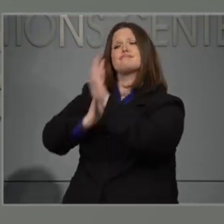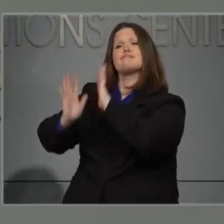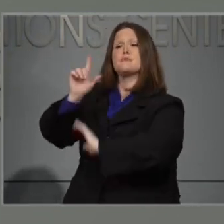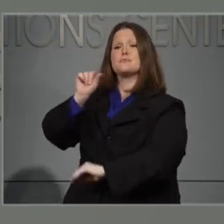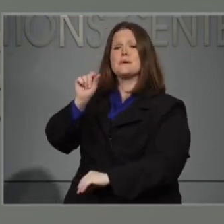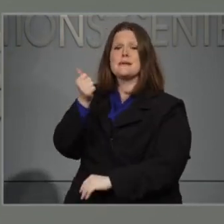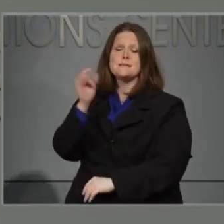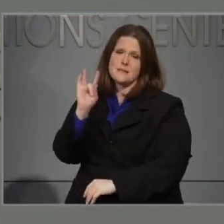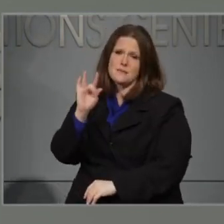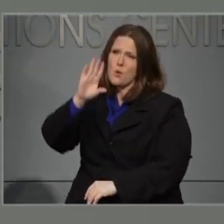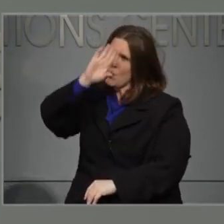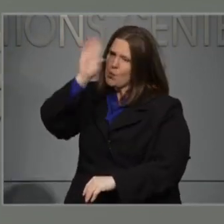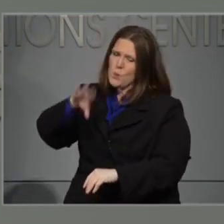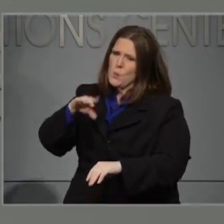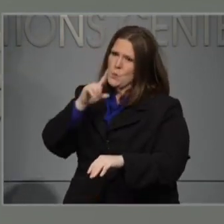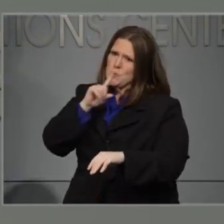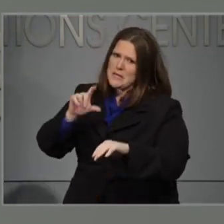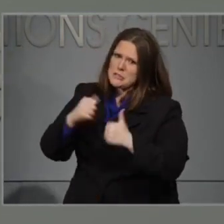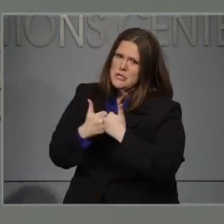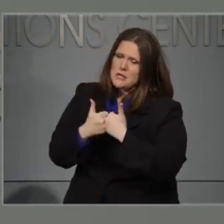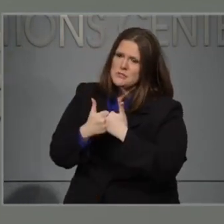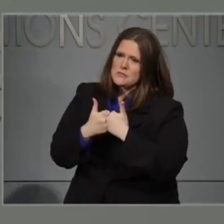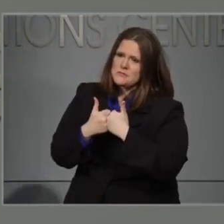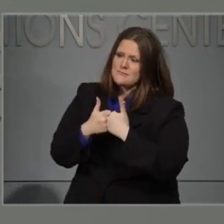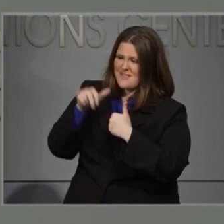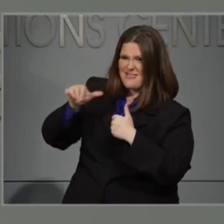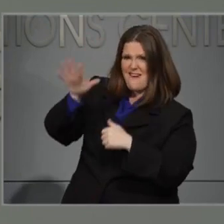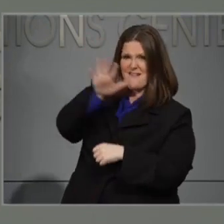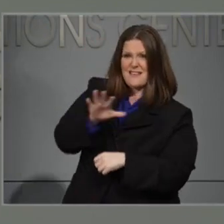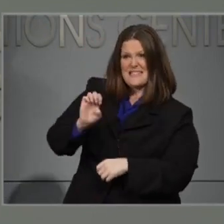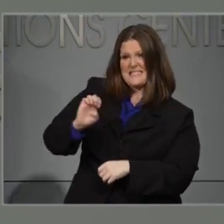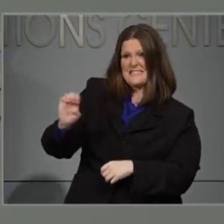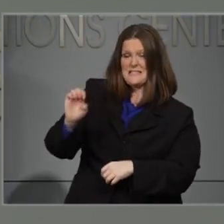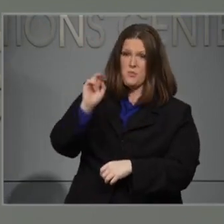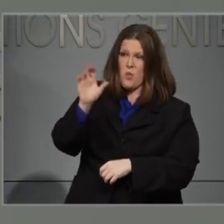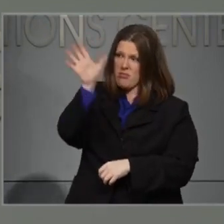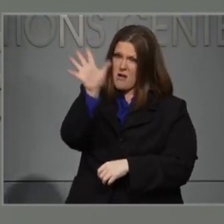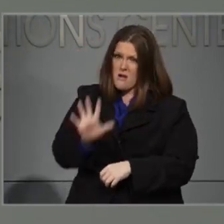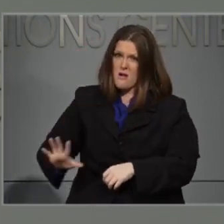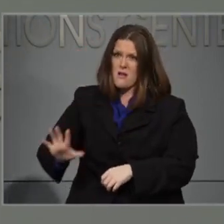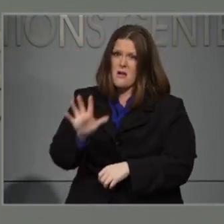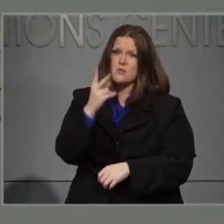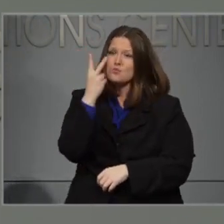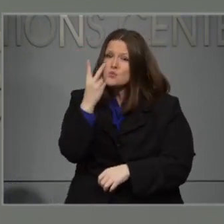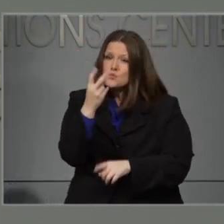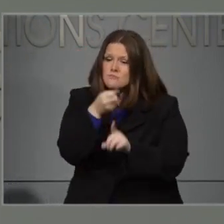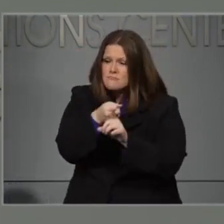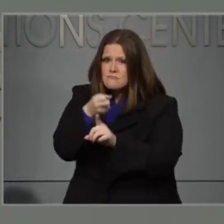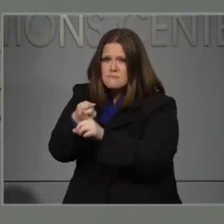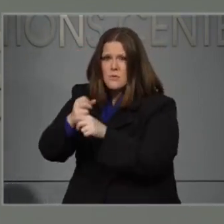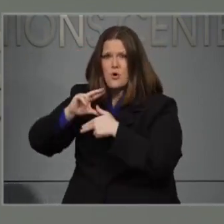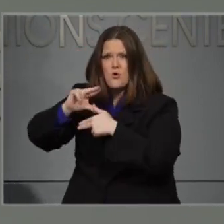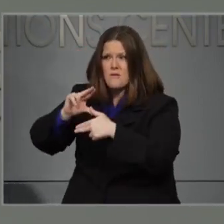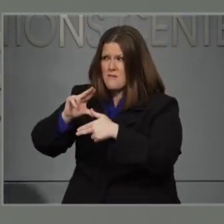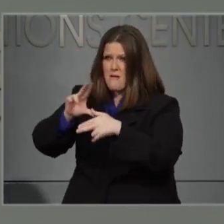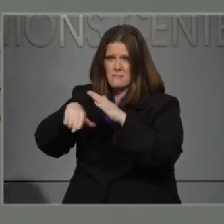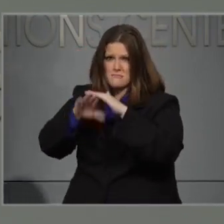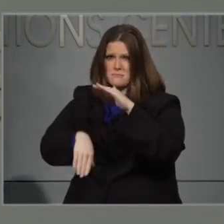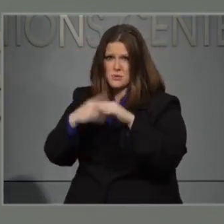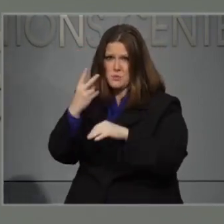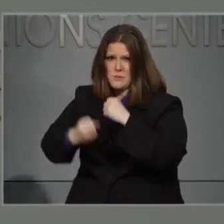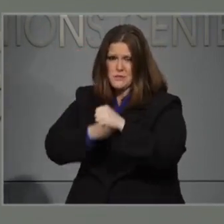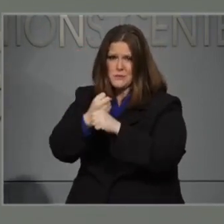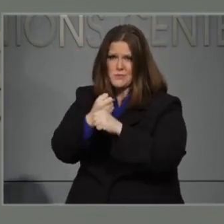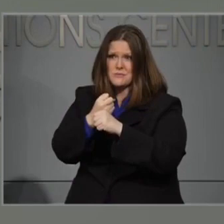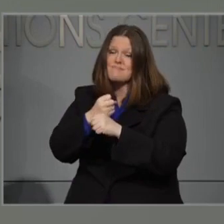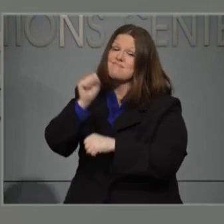Many people in eastern North Carolina had suffered through not one but two devastating storms in only two years. And there have been long delays in